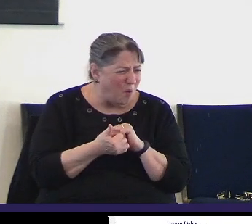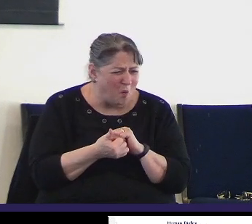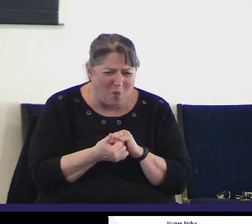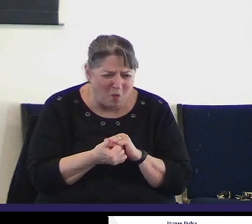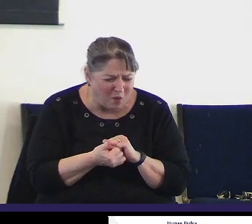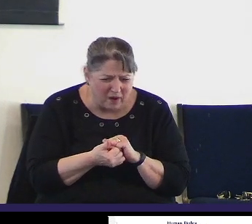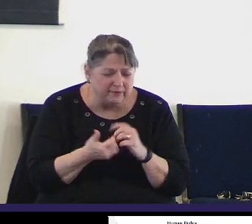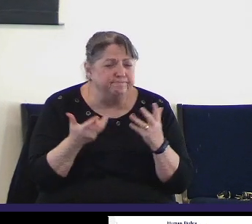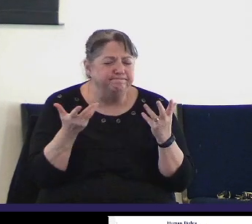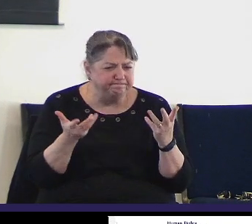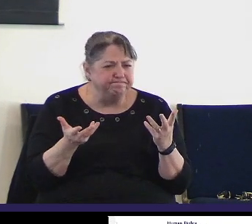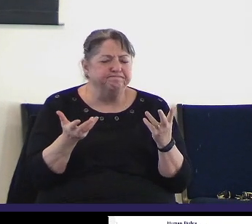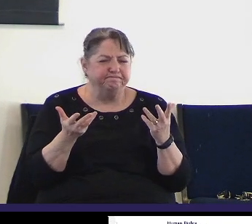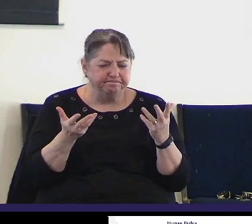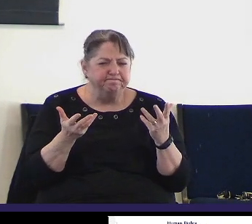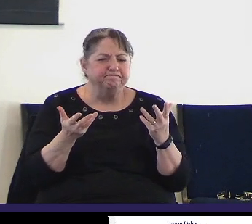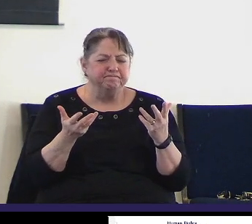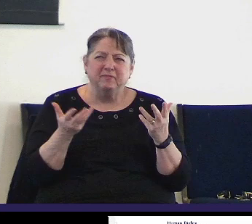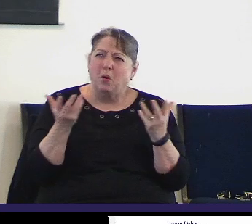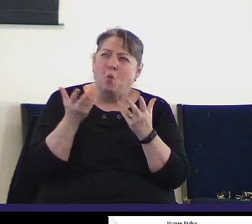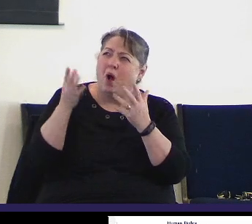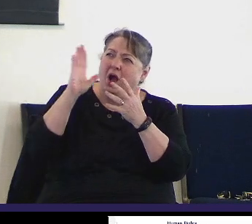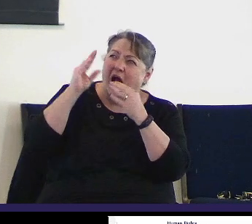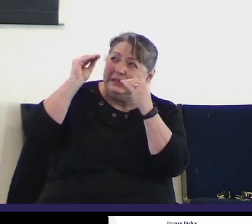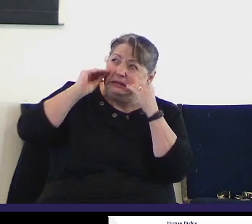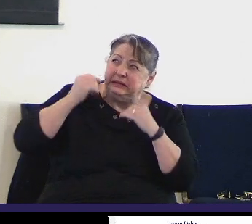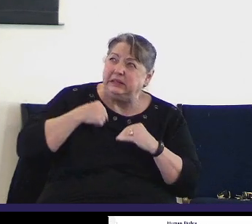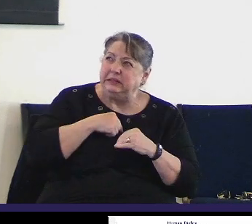what it is that God wants to say to us this morning.